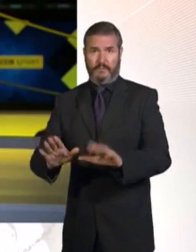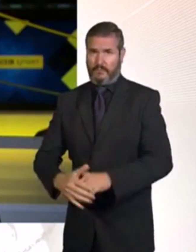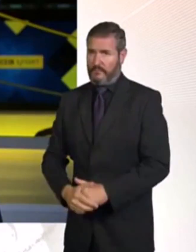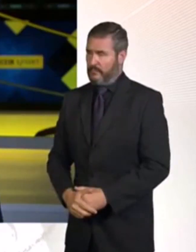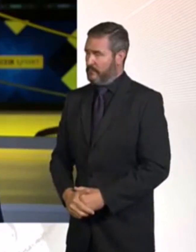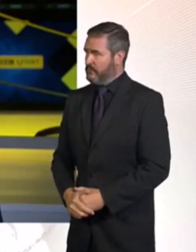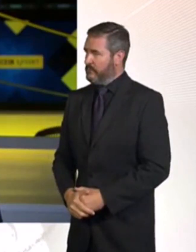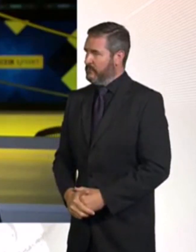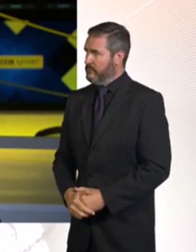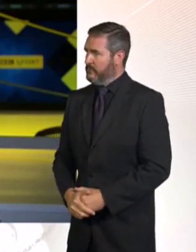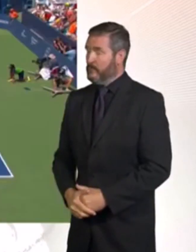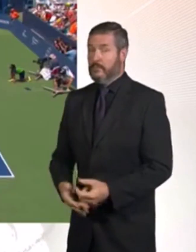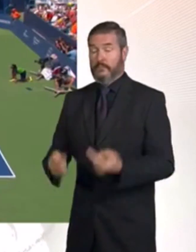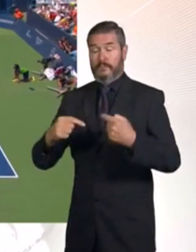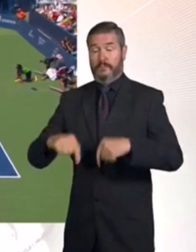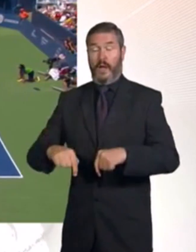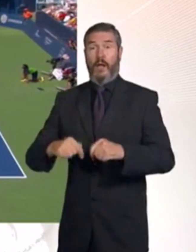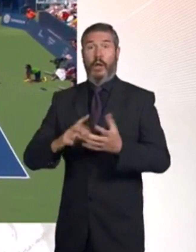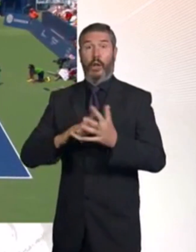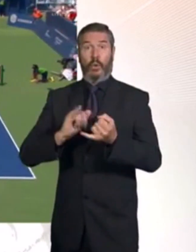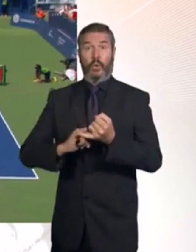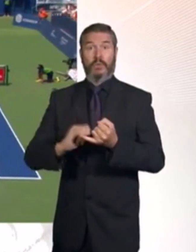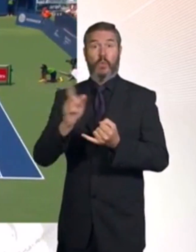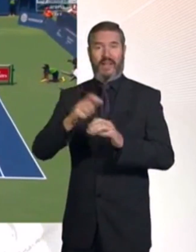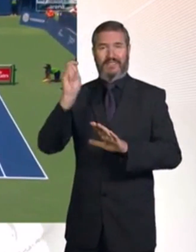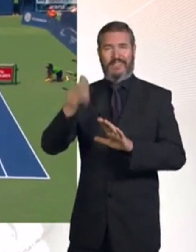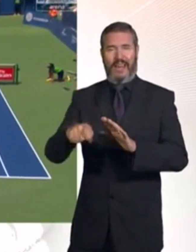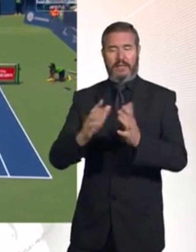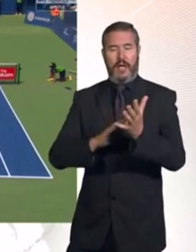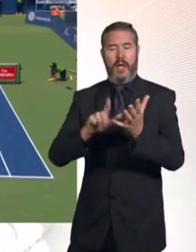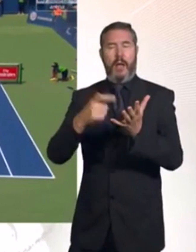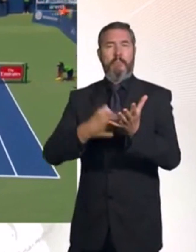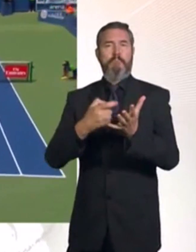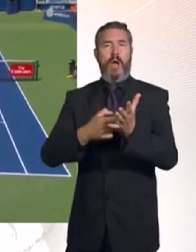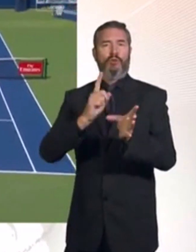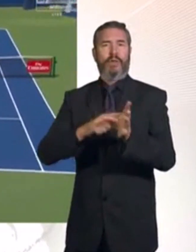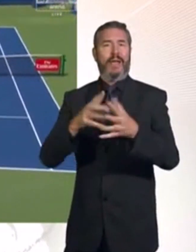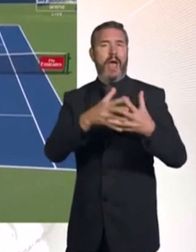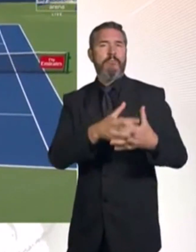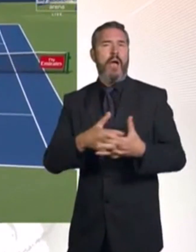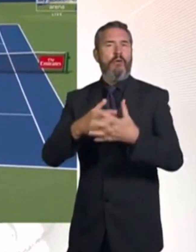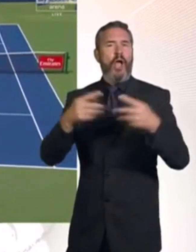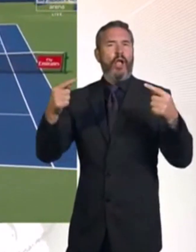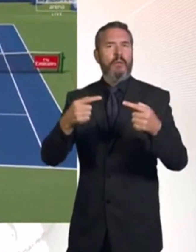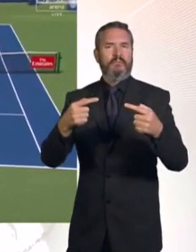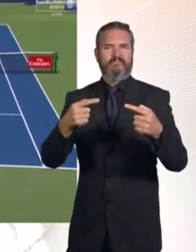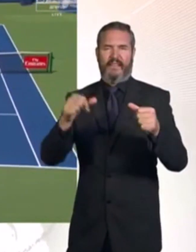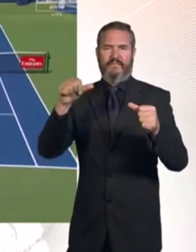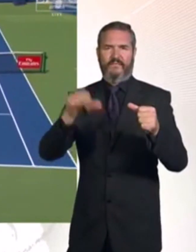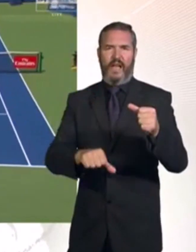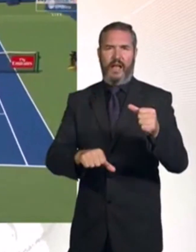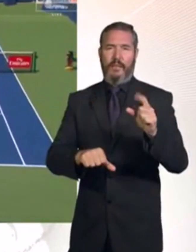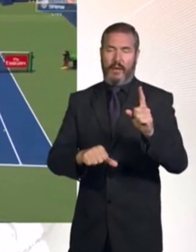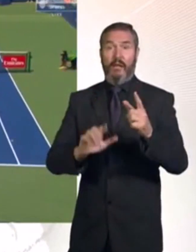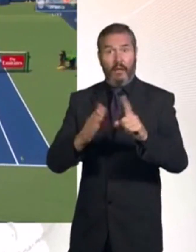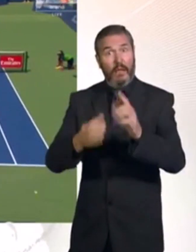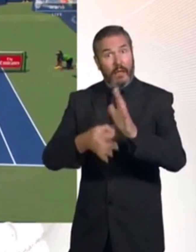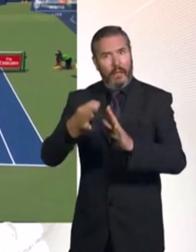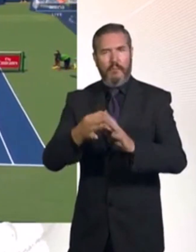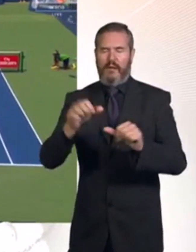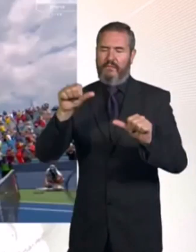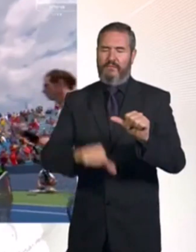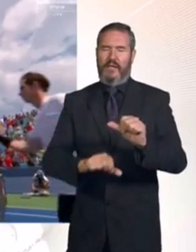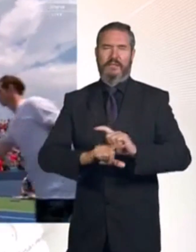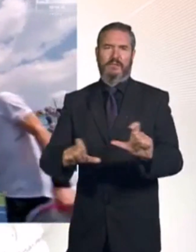And coming up on BBC News, defeat for Andy Murray in the opening round of the Cincinnati Open as he targets improvements on his road